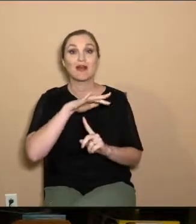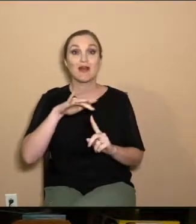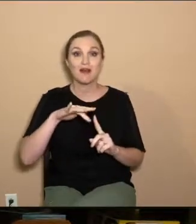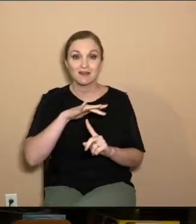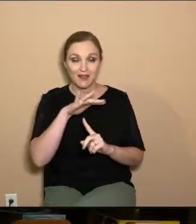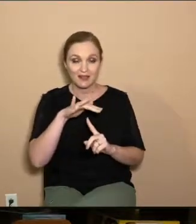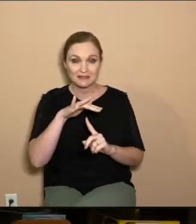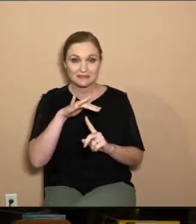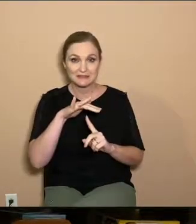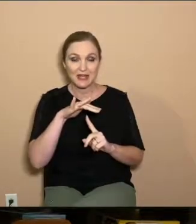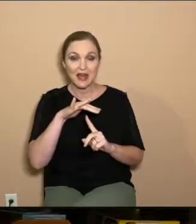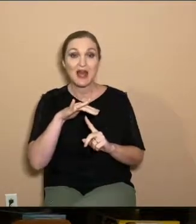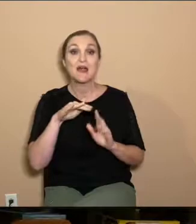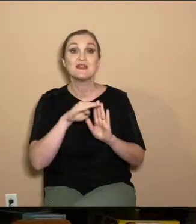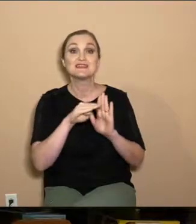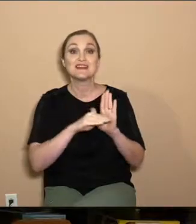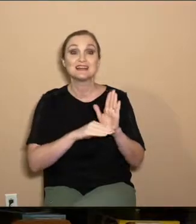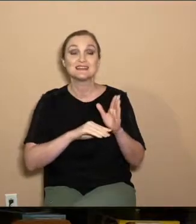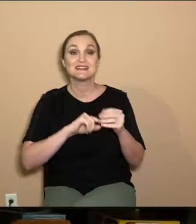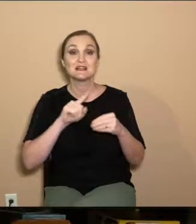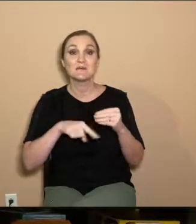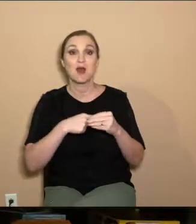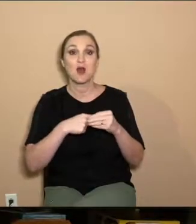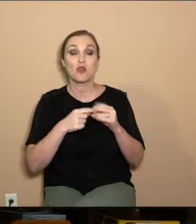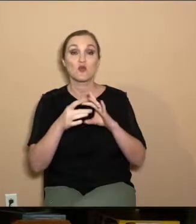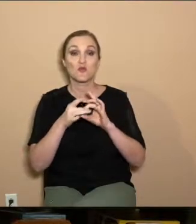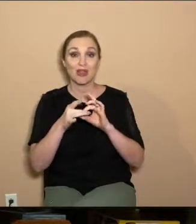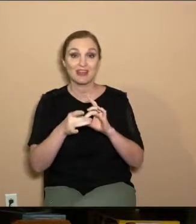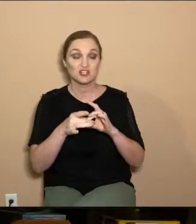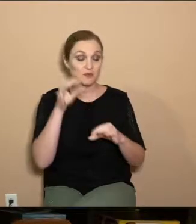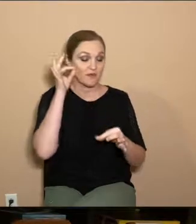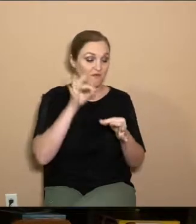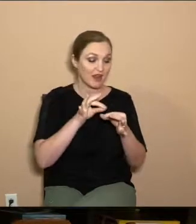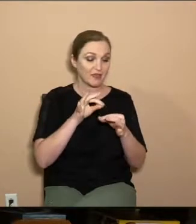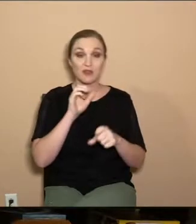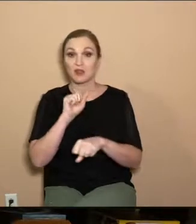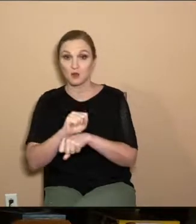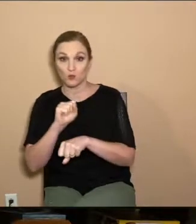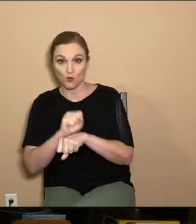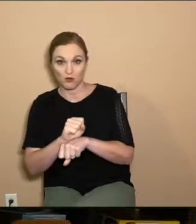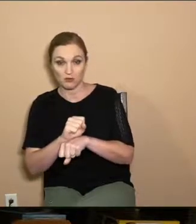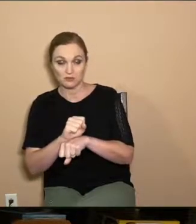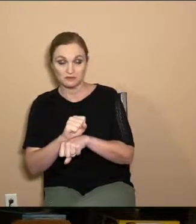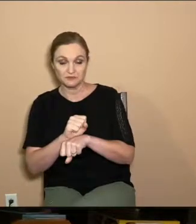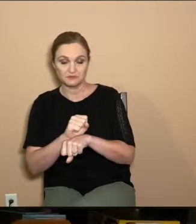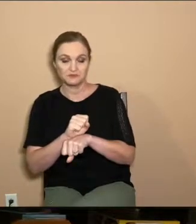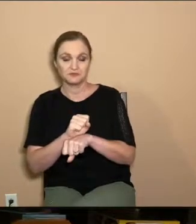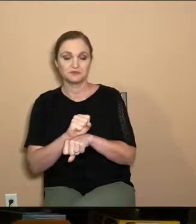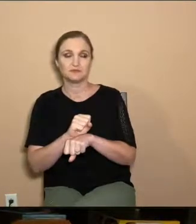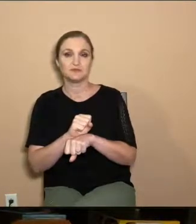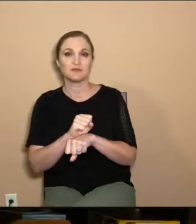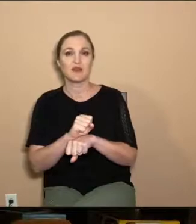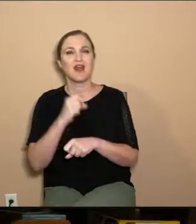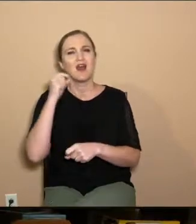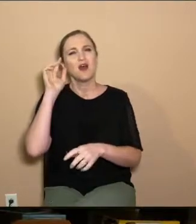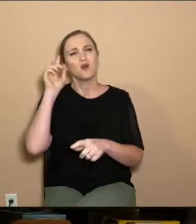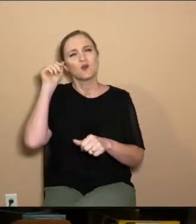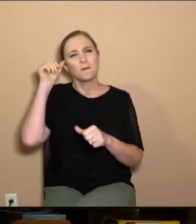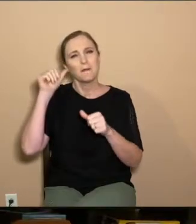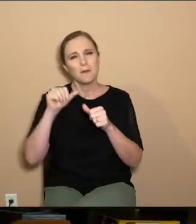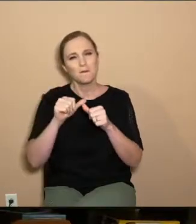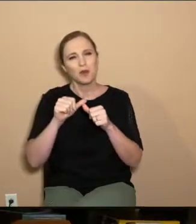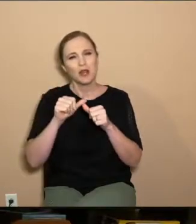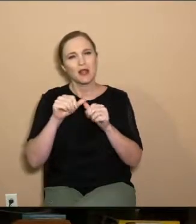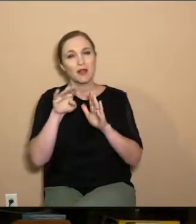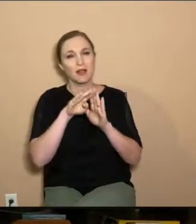lesson is about the relationship between faith and works. And as a, you know, thinking back to